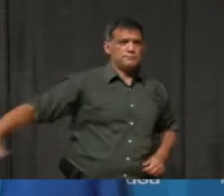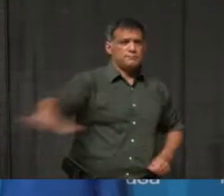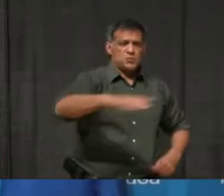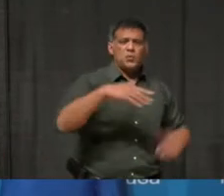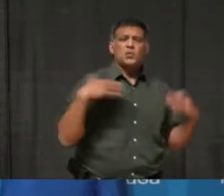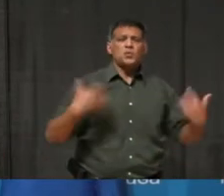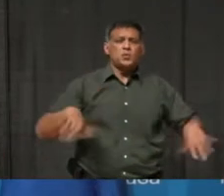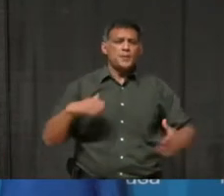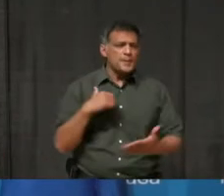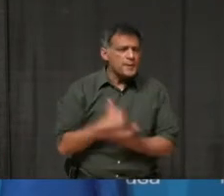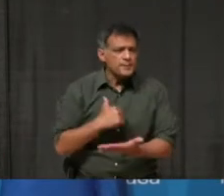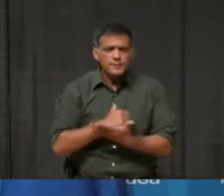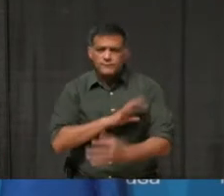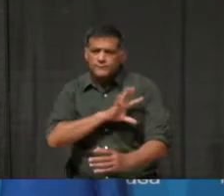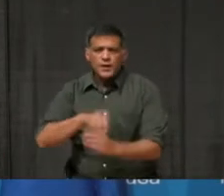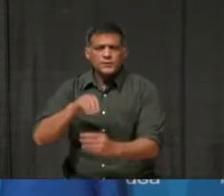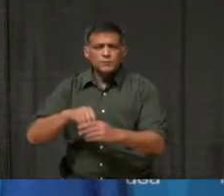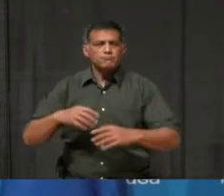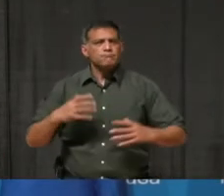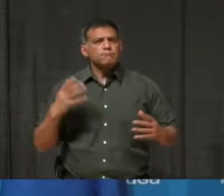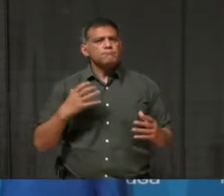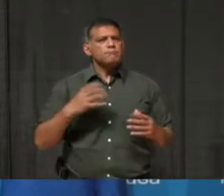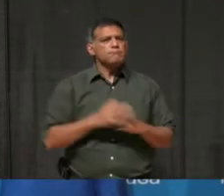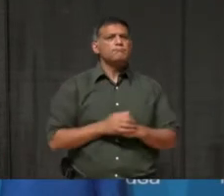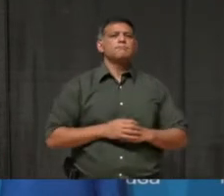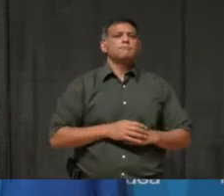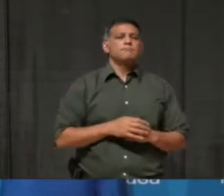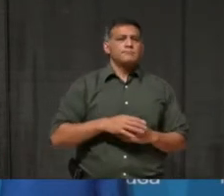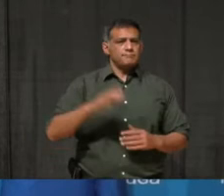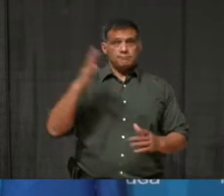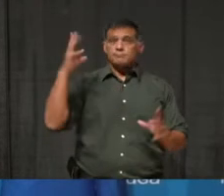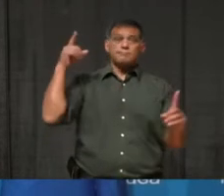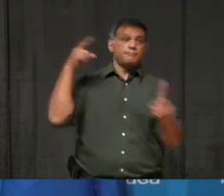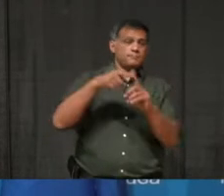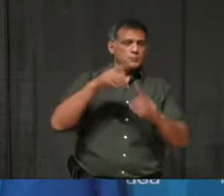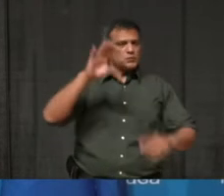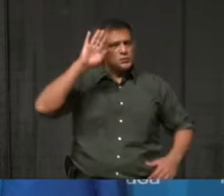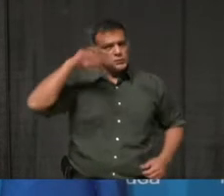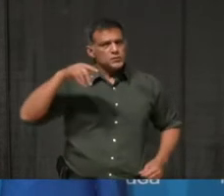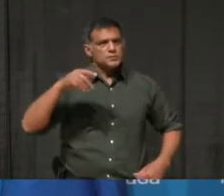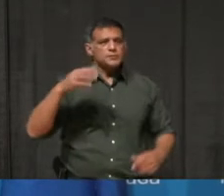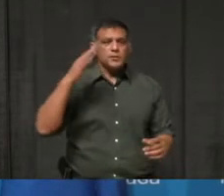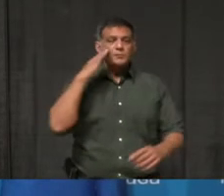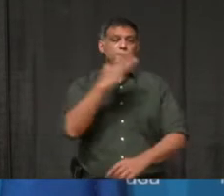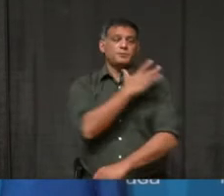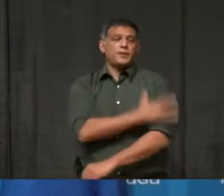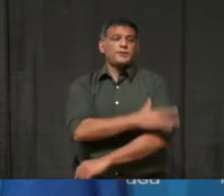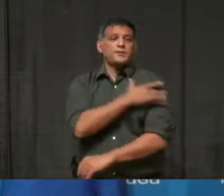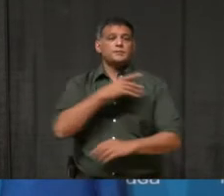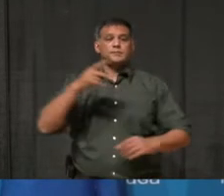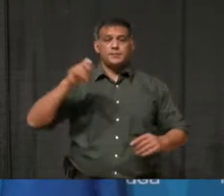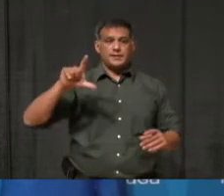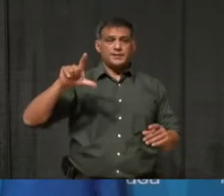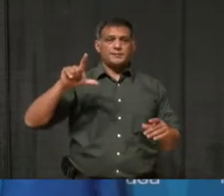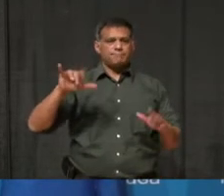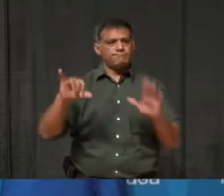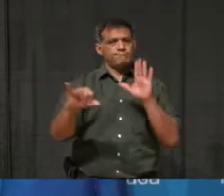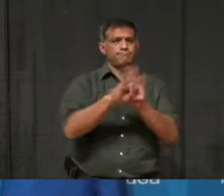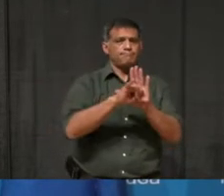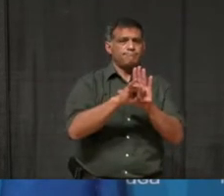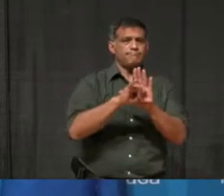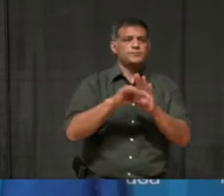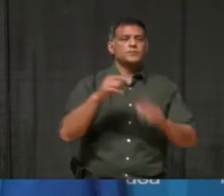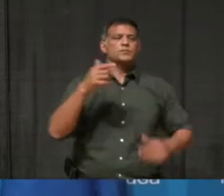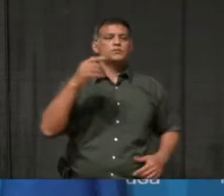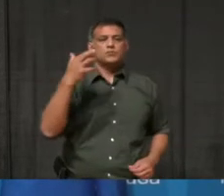As many of you already know, the province moved Peel Region into the grey lockdown zone as